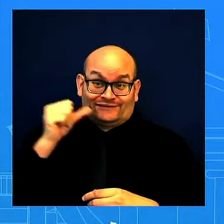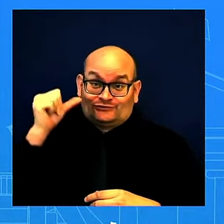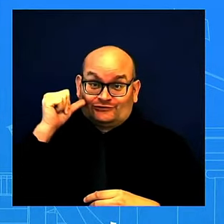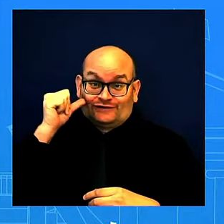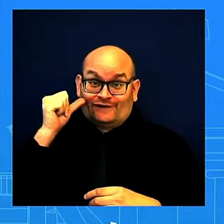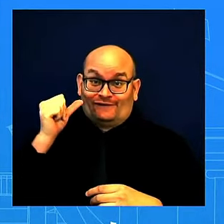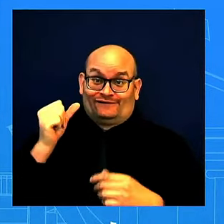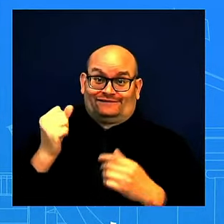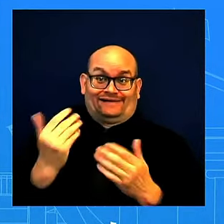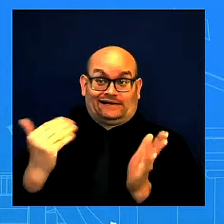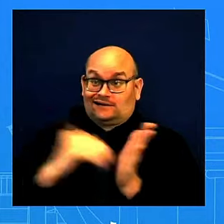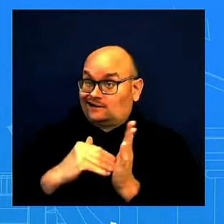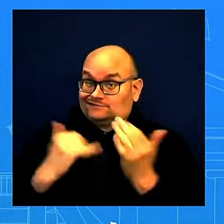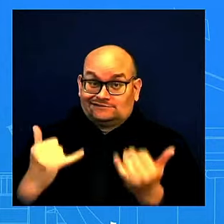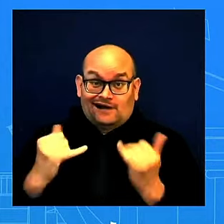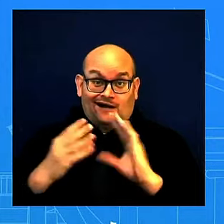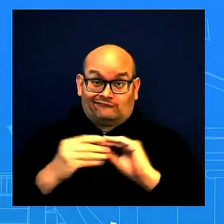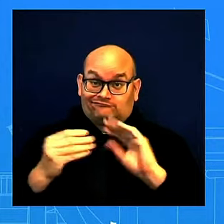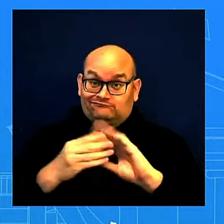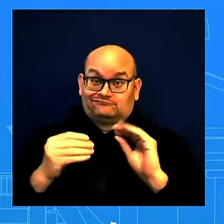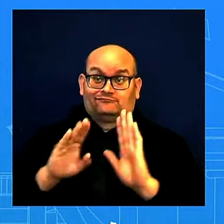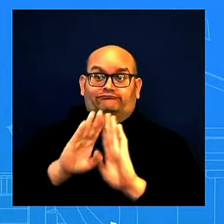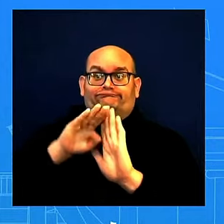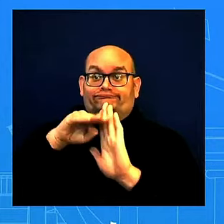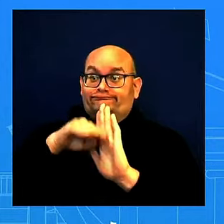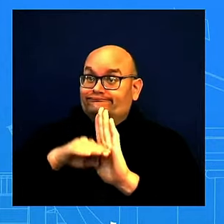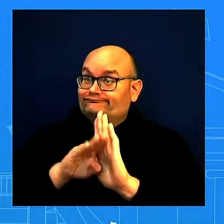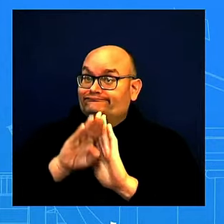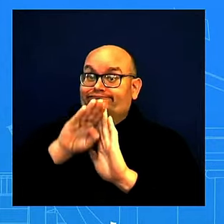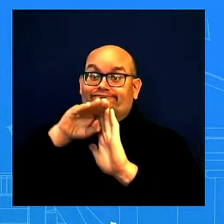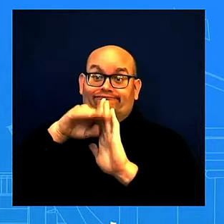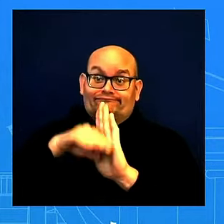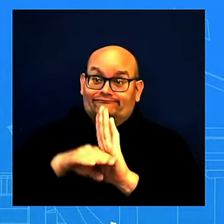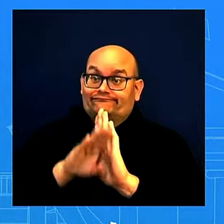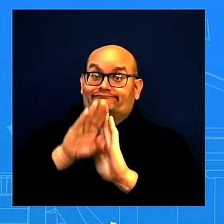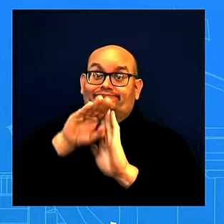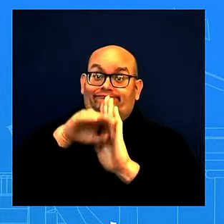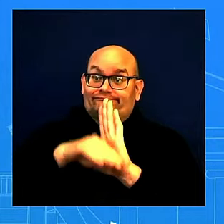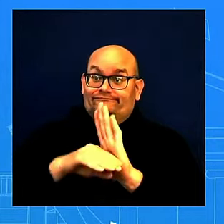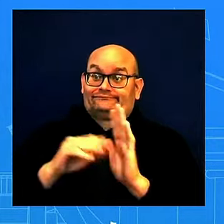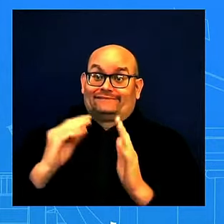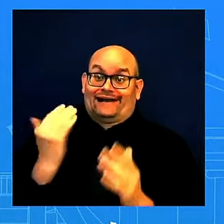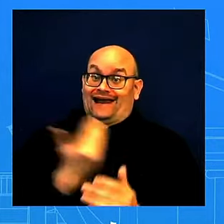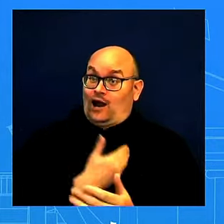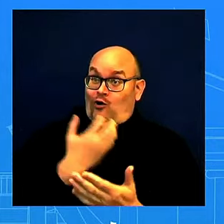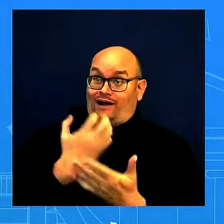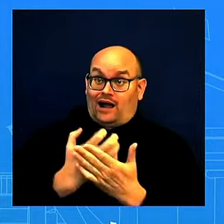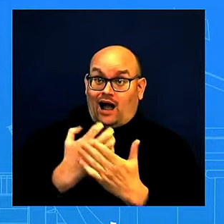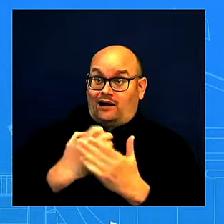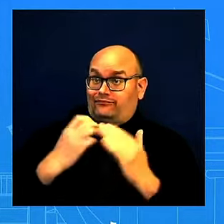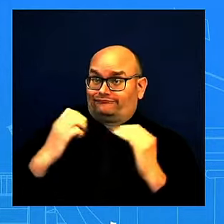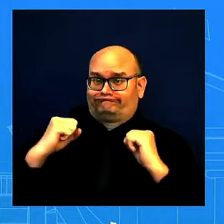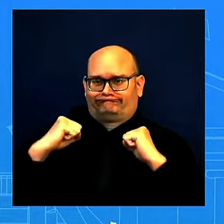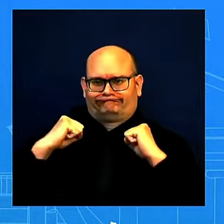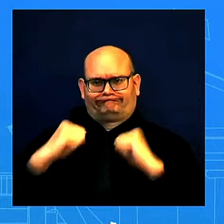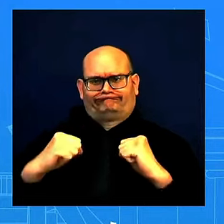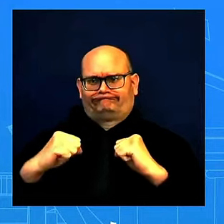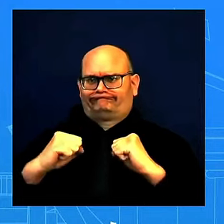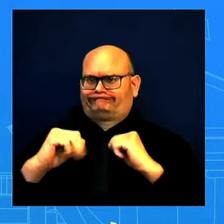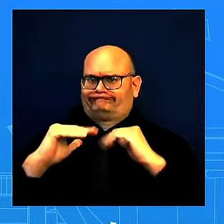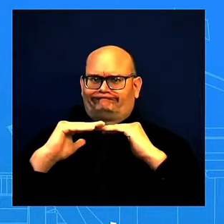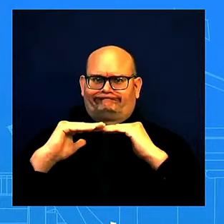been some volatility, our economy is indeed resilient. The data shows this. I ticked off the data, as you have heard me say before.